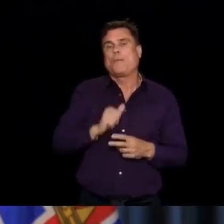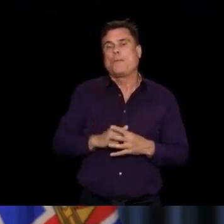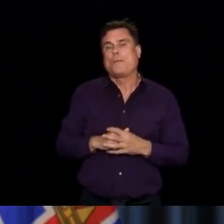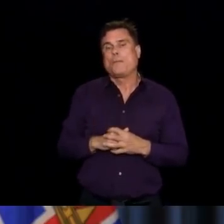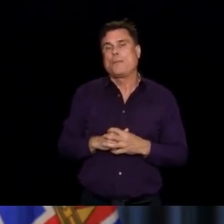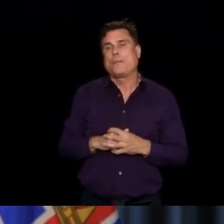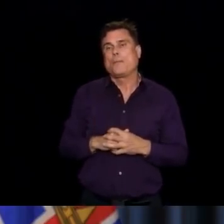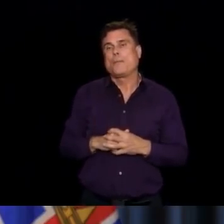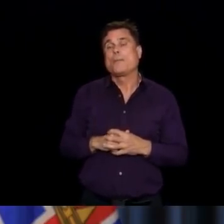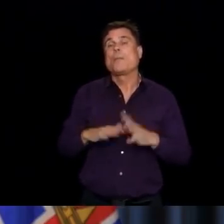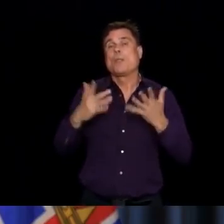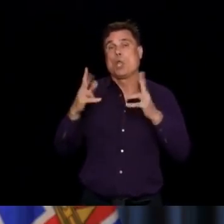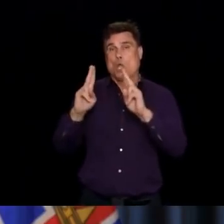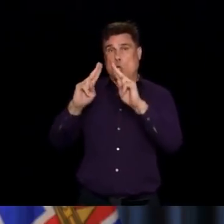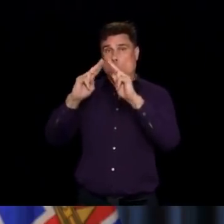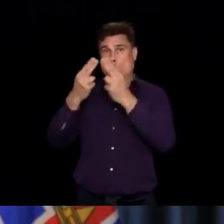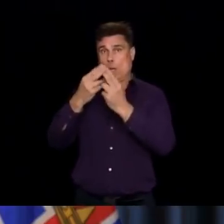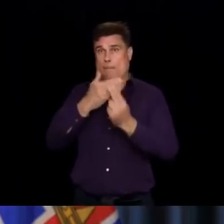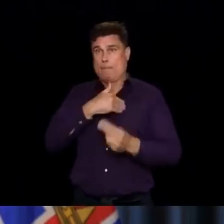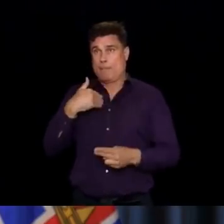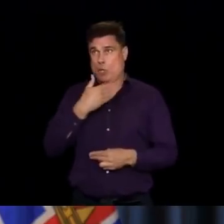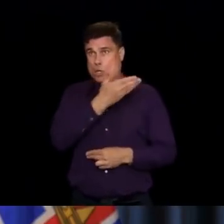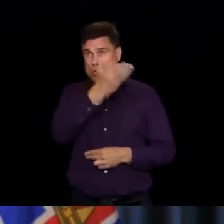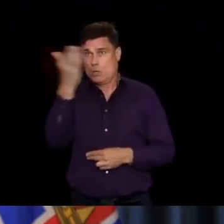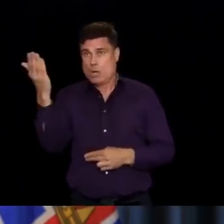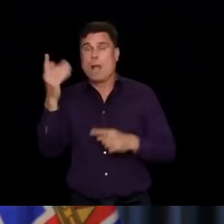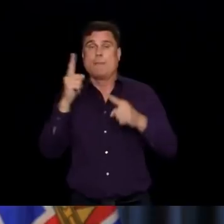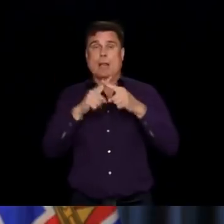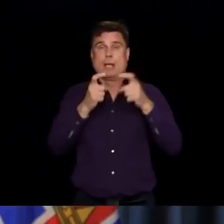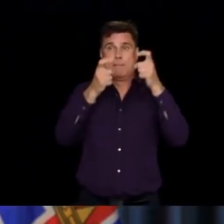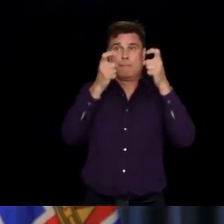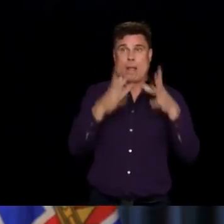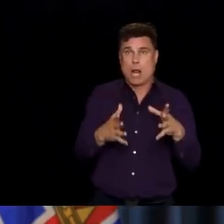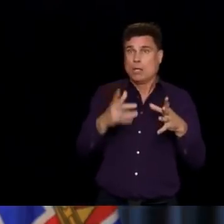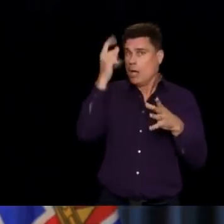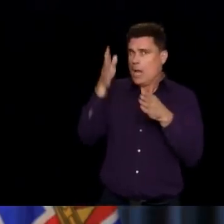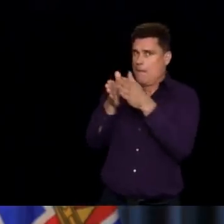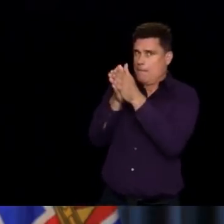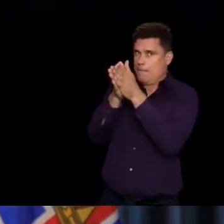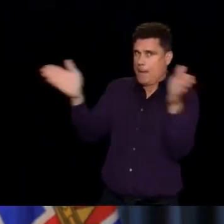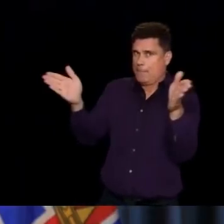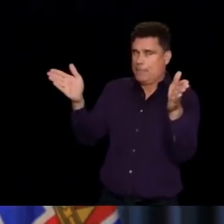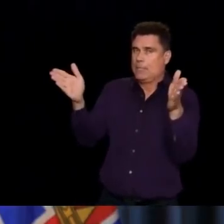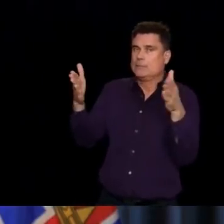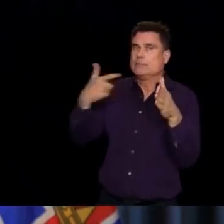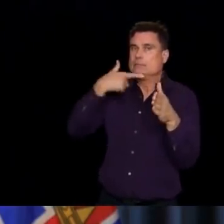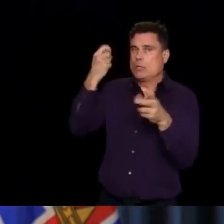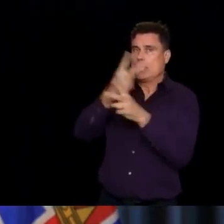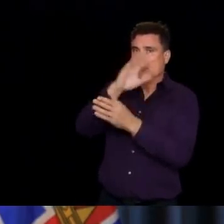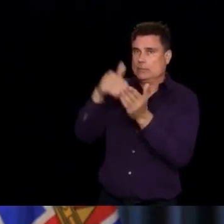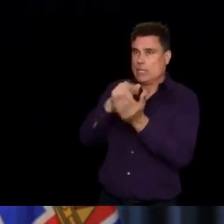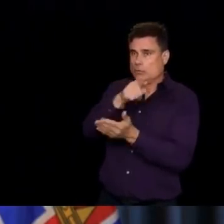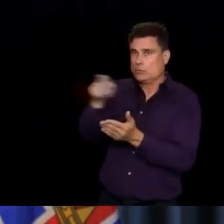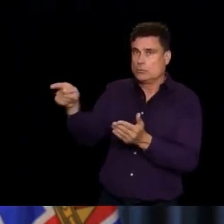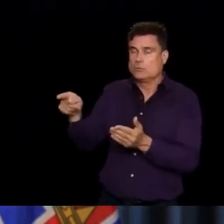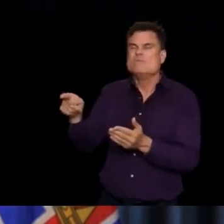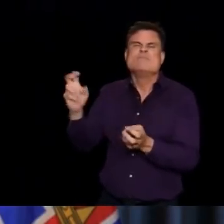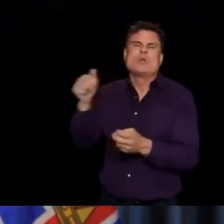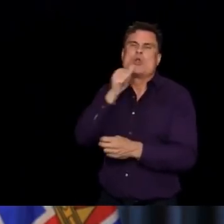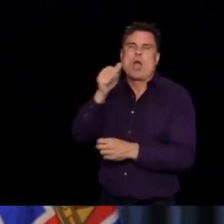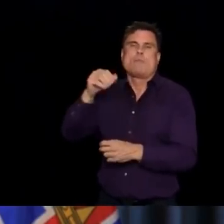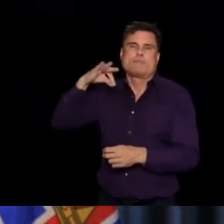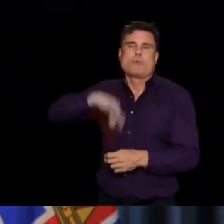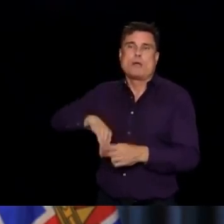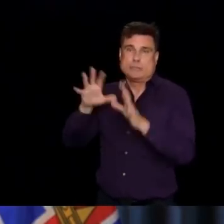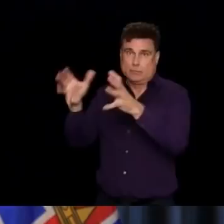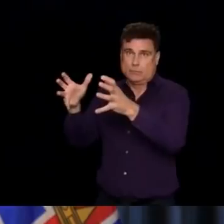expectation for pandemic pay would be from the employer in those cases. So this, in British Columbia, I think